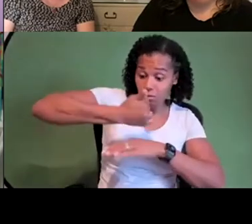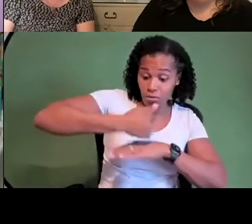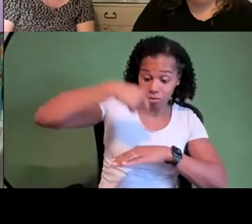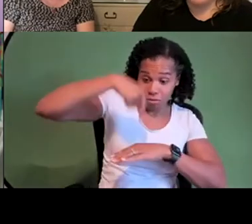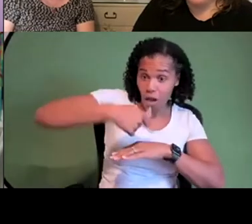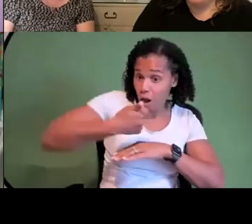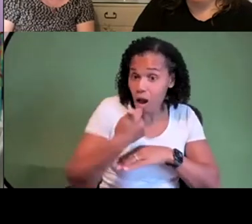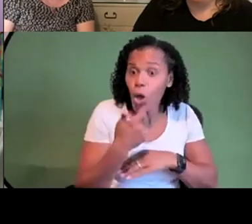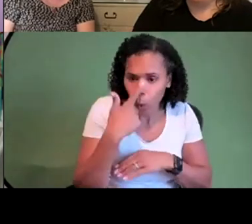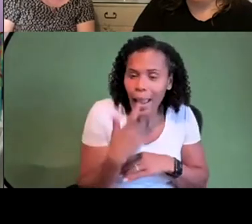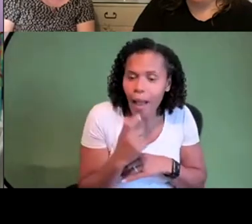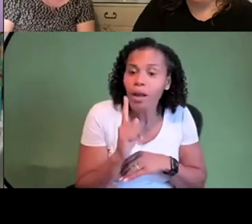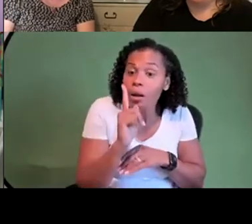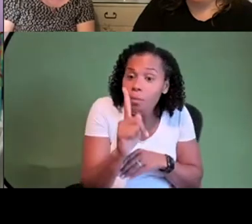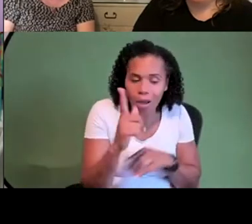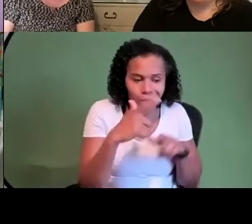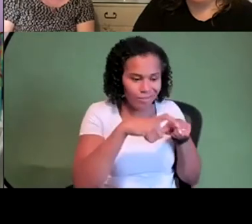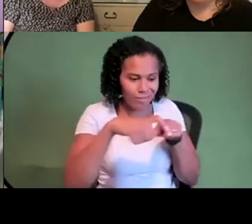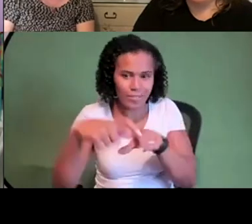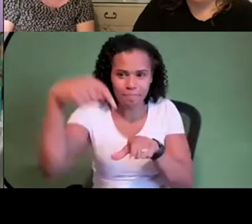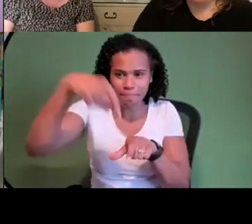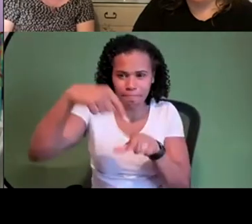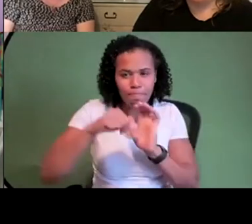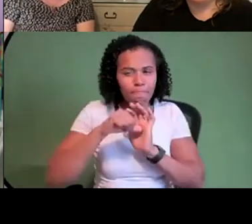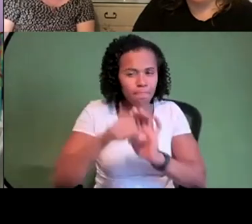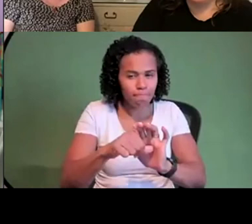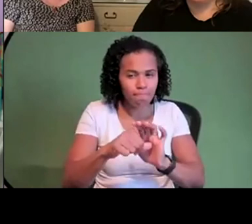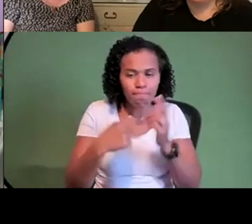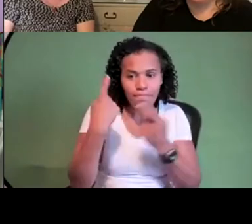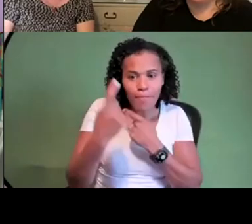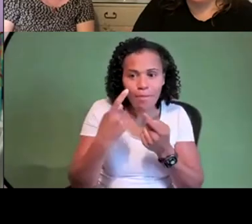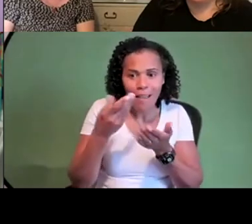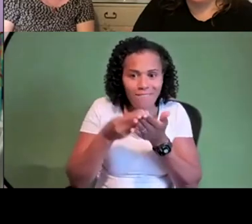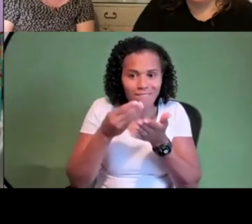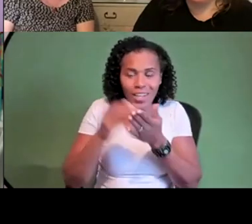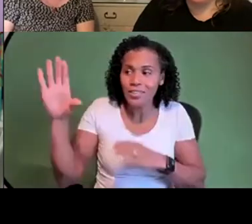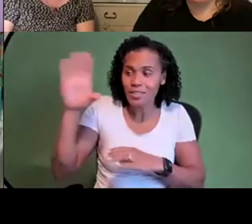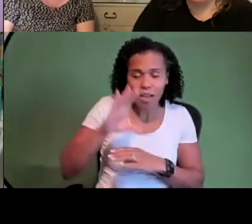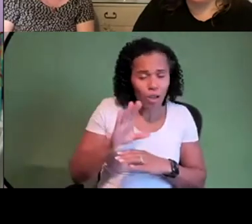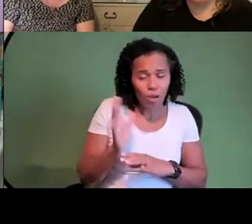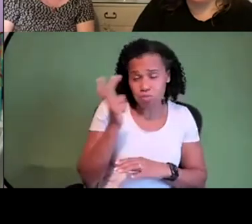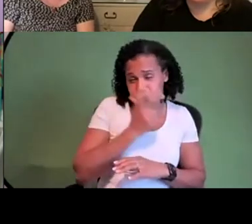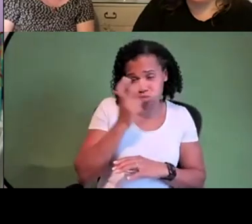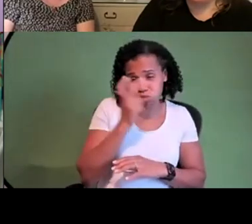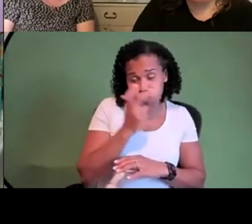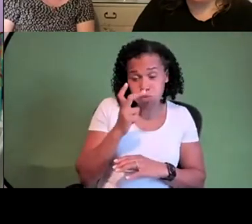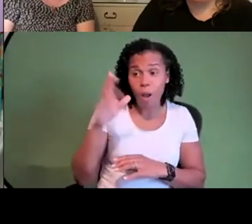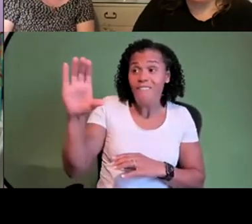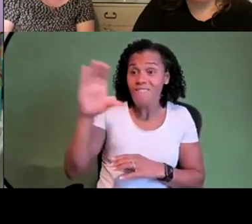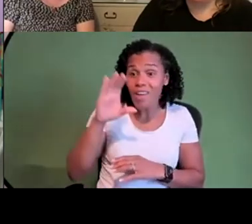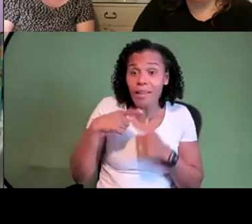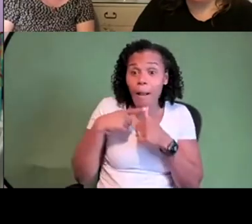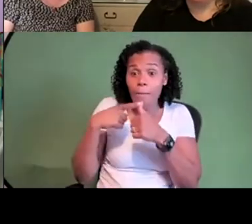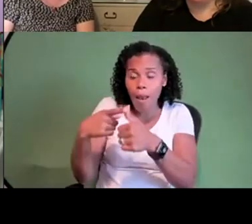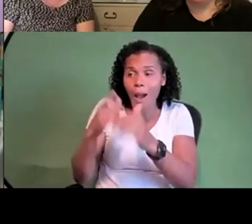current funding structures are in terms of making you go through a massive process each time you want to do a piece of